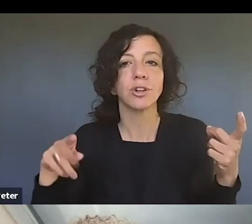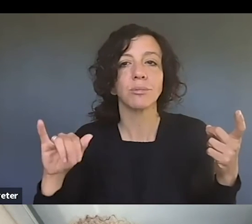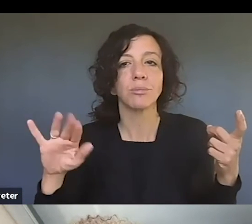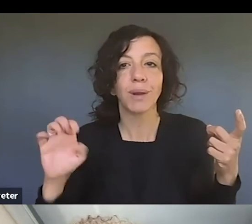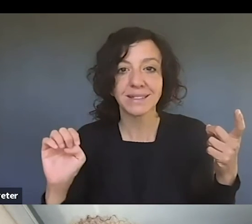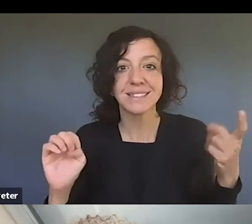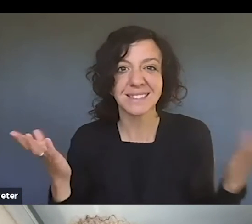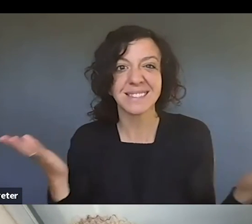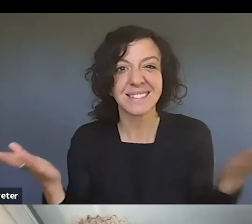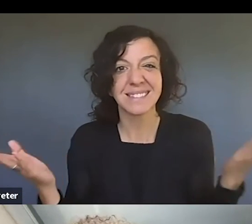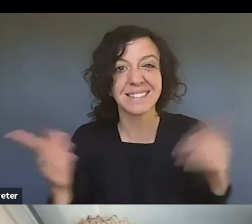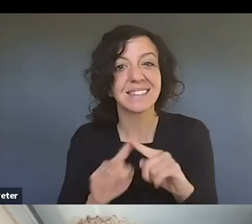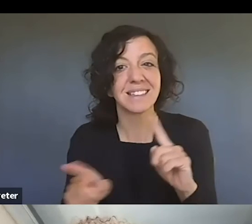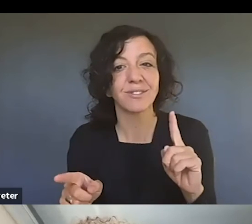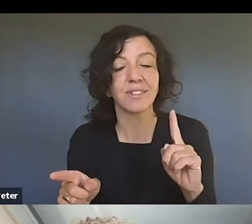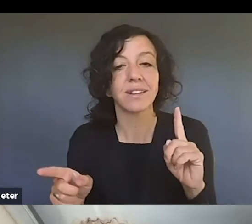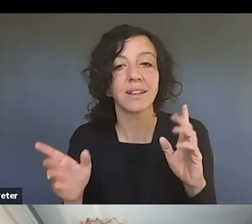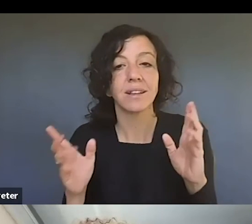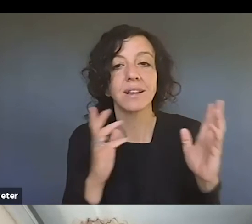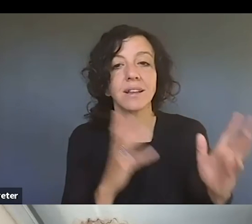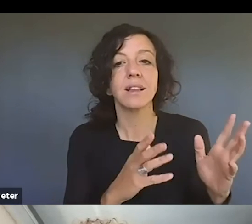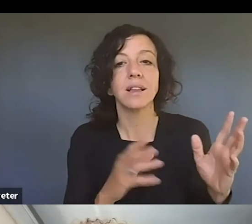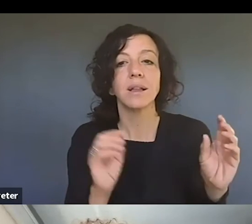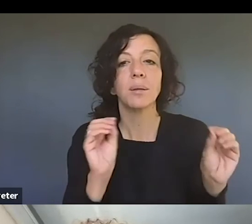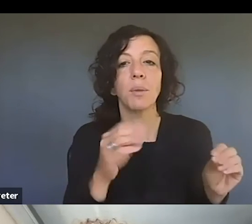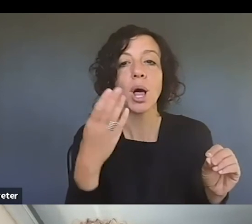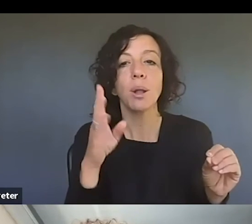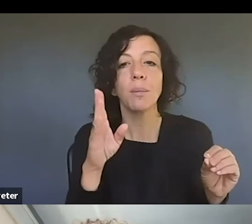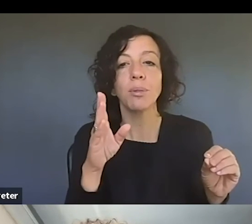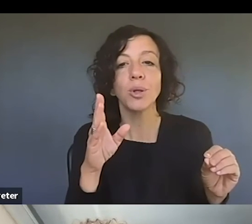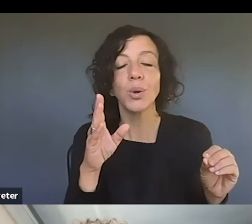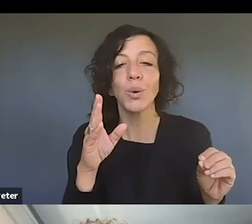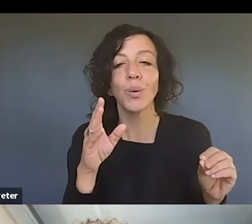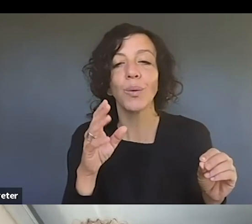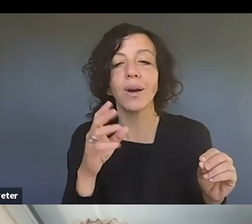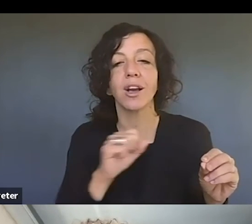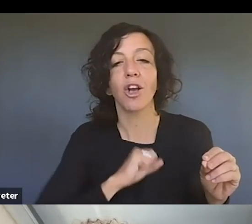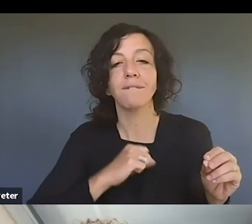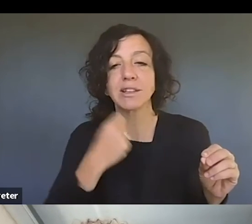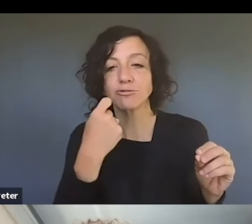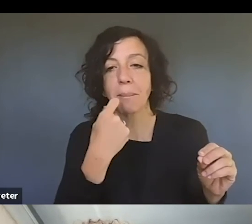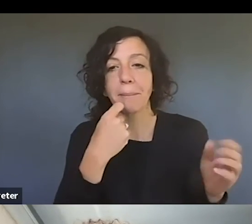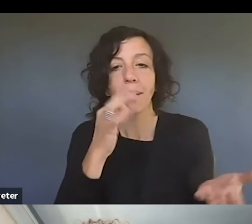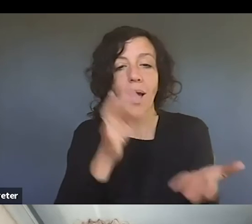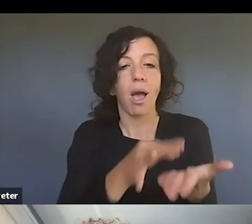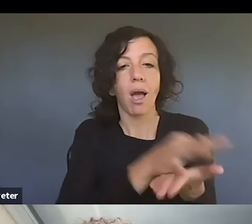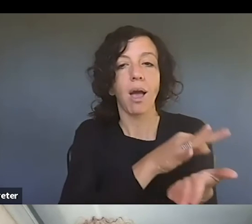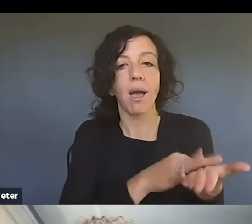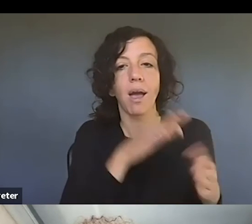you know, who are putting blue lozenges on, uh, you know, uh,